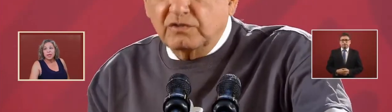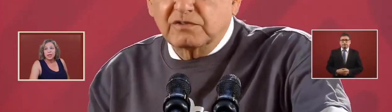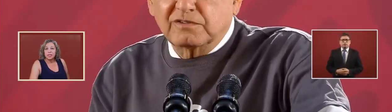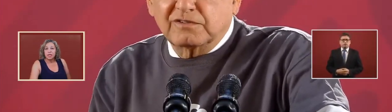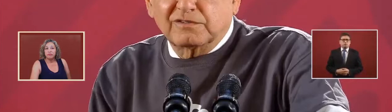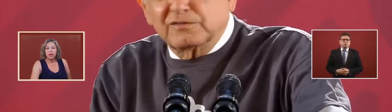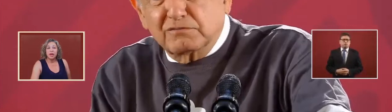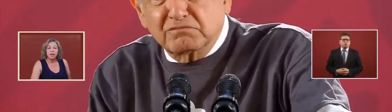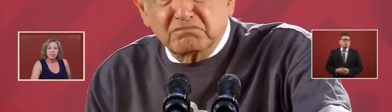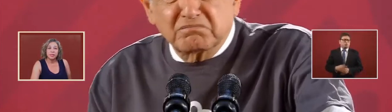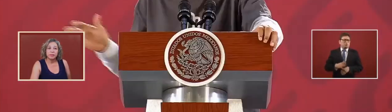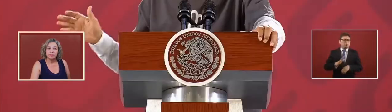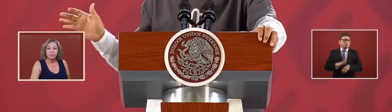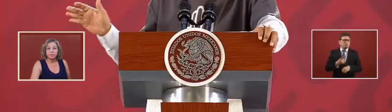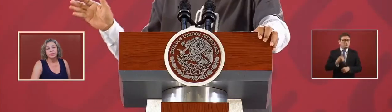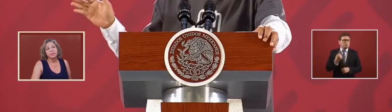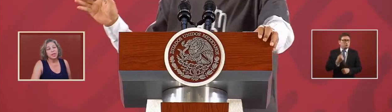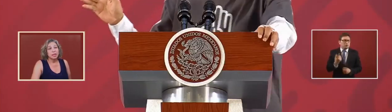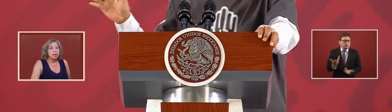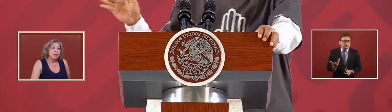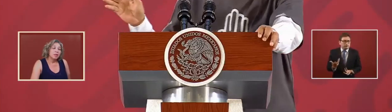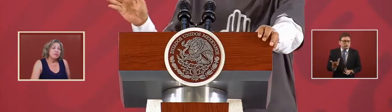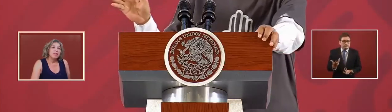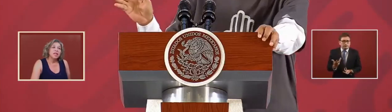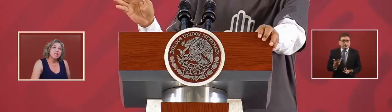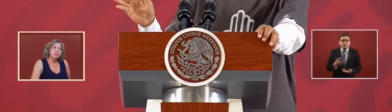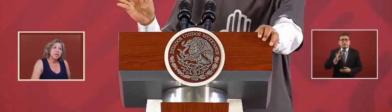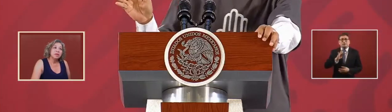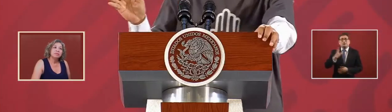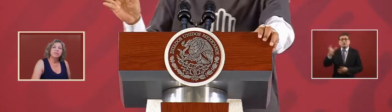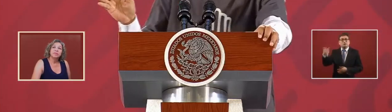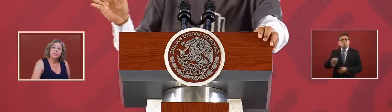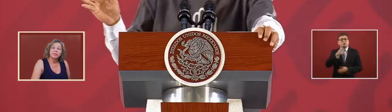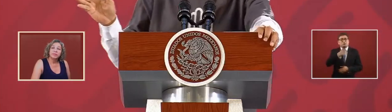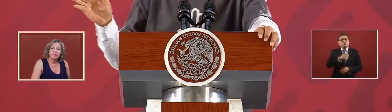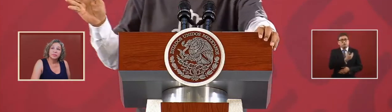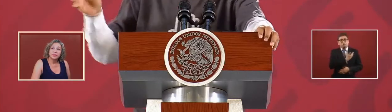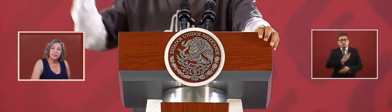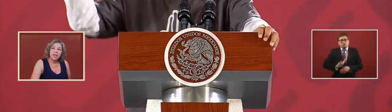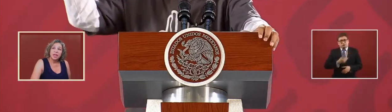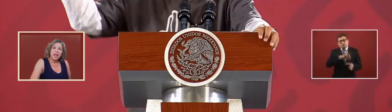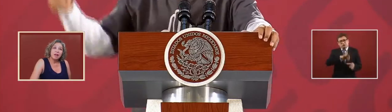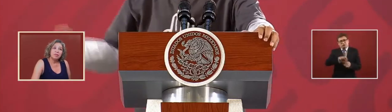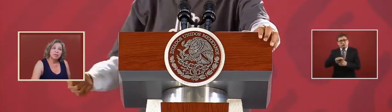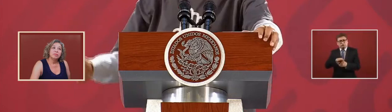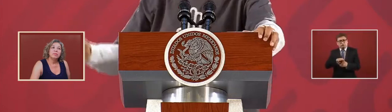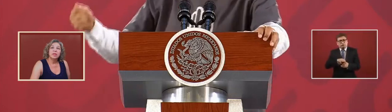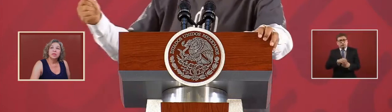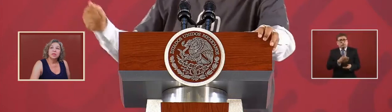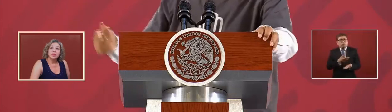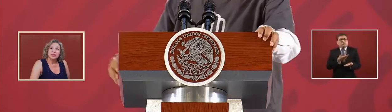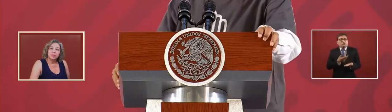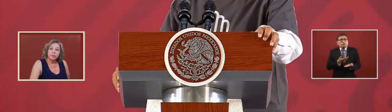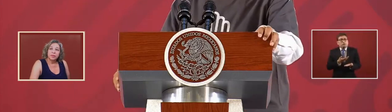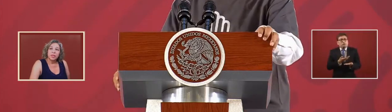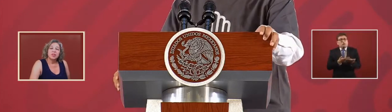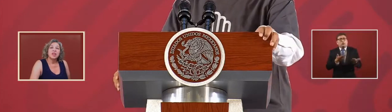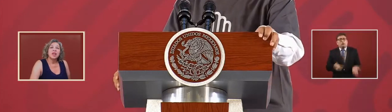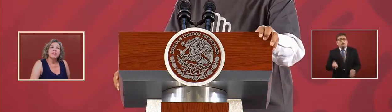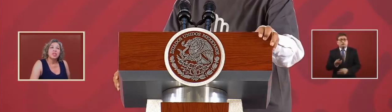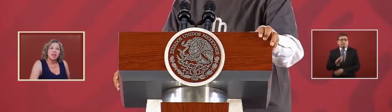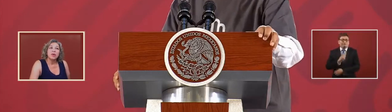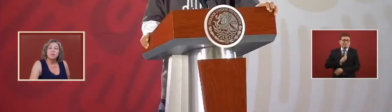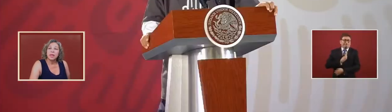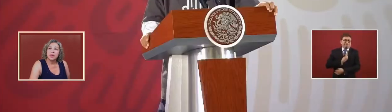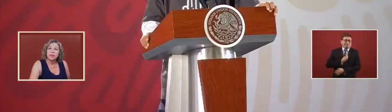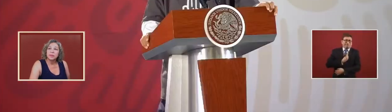because if not they've elected me now they're